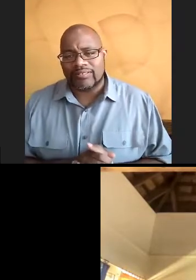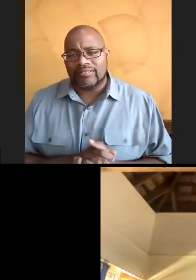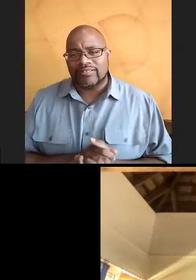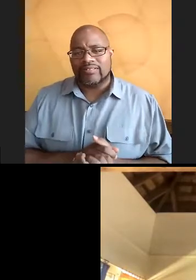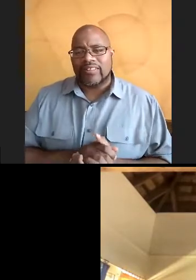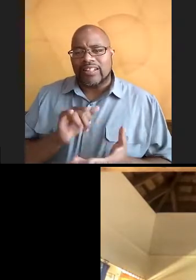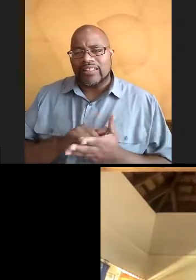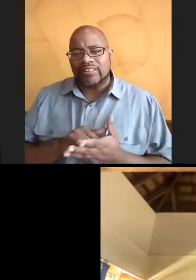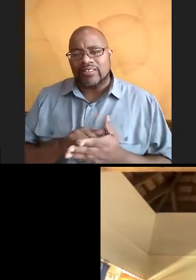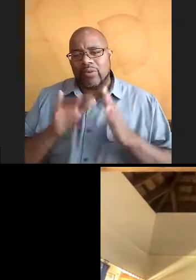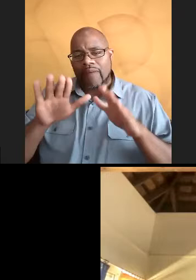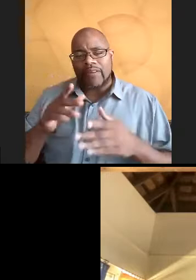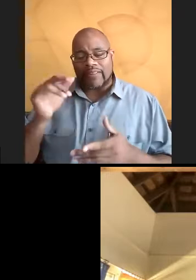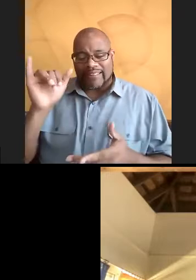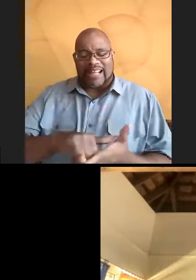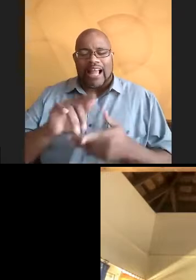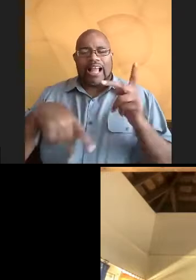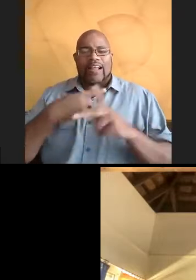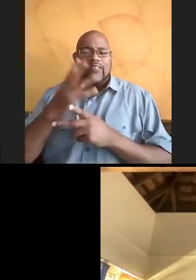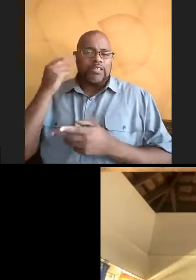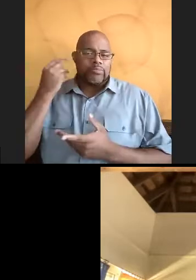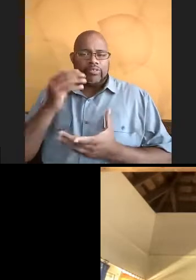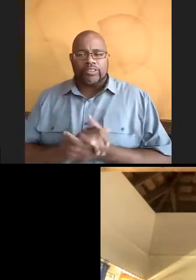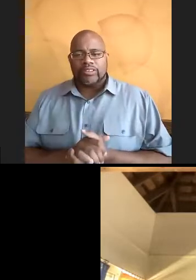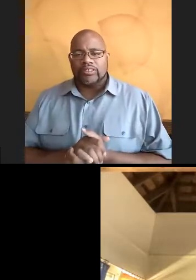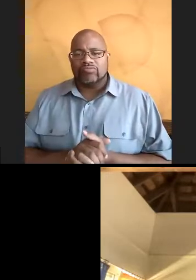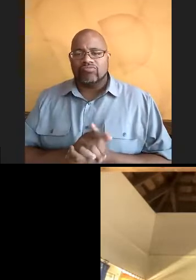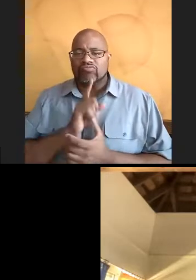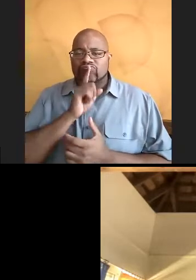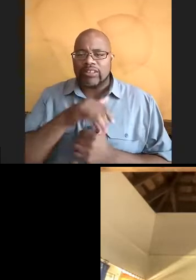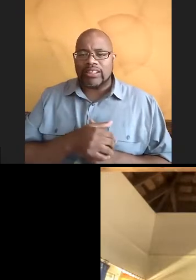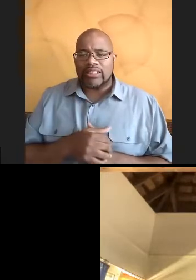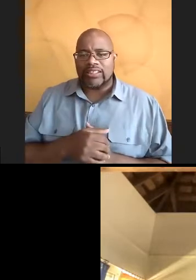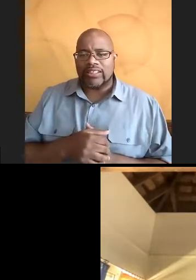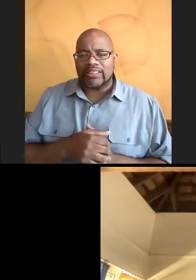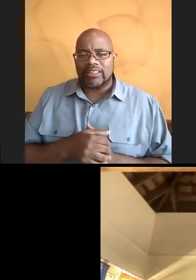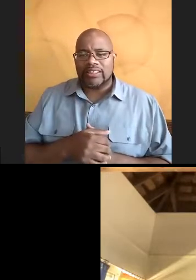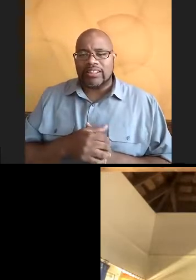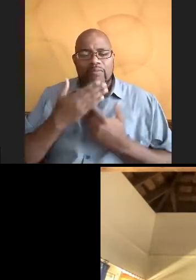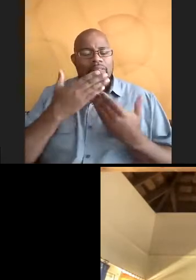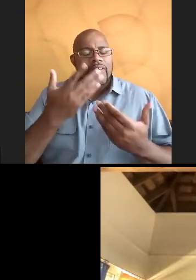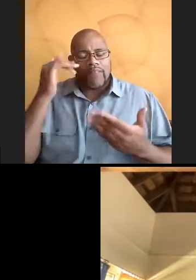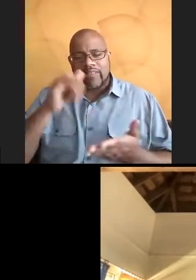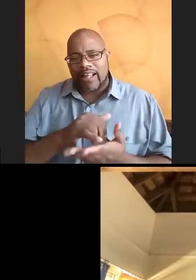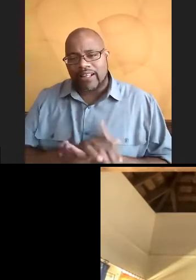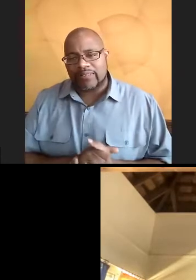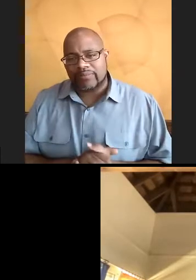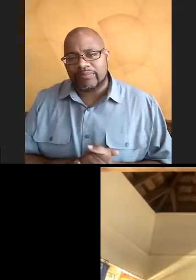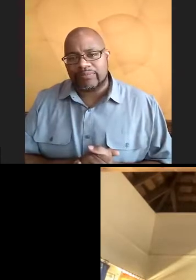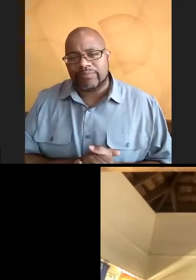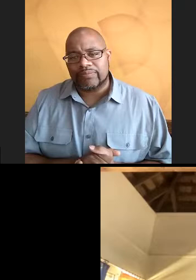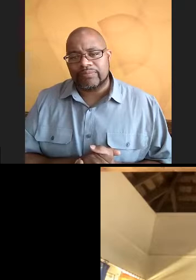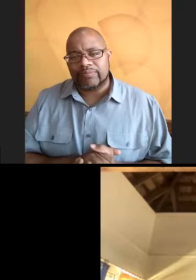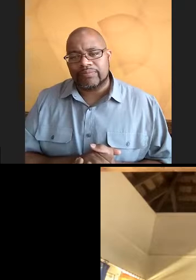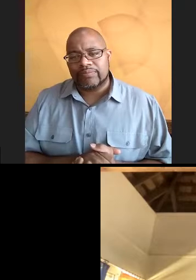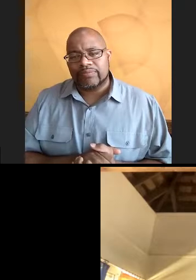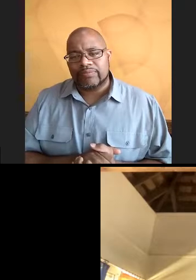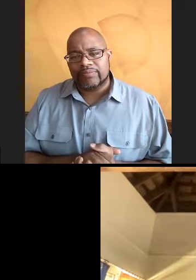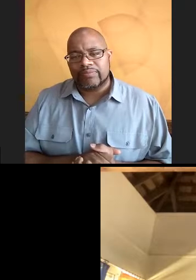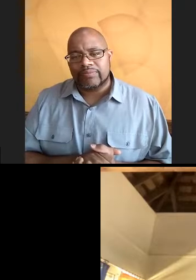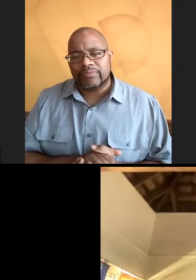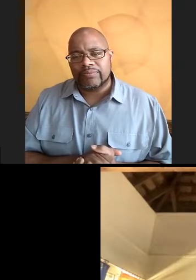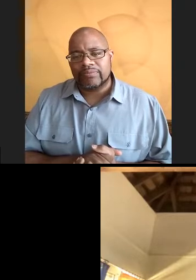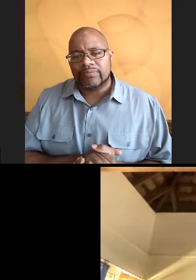experiences like that for me are like extremely, I'm grateful for. And I want to continue to have those type of experiences